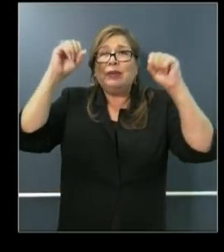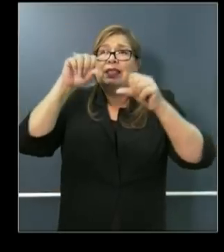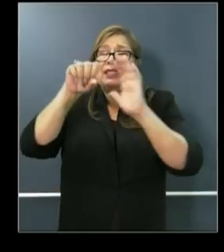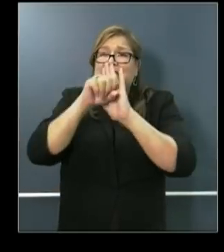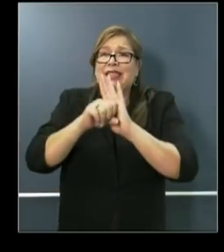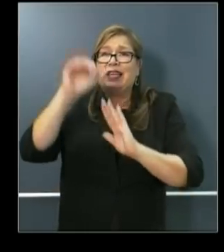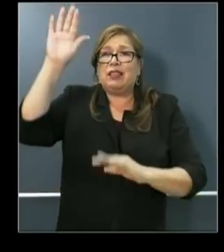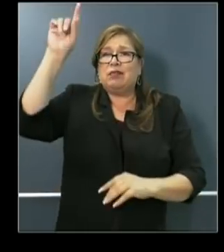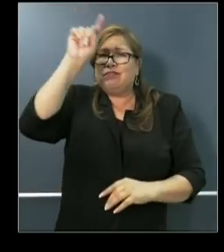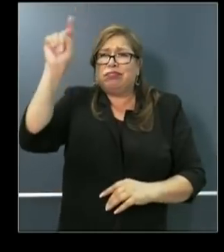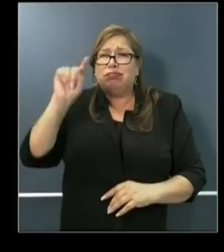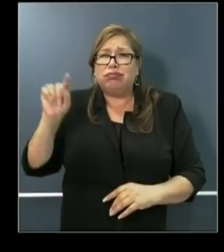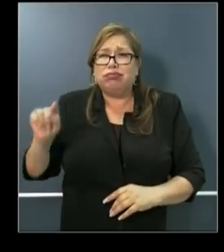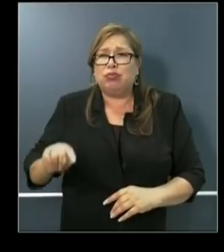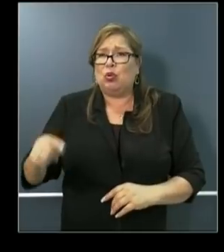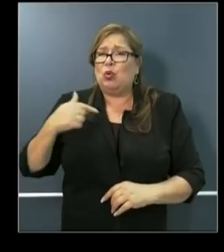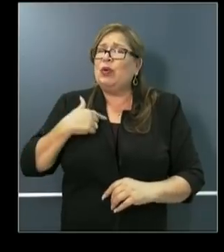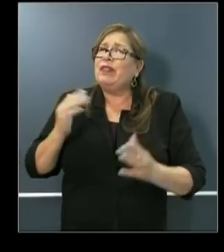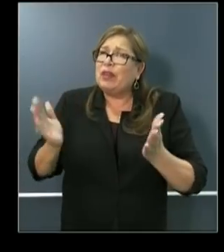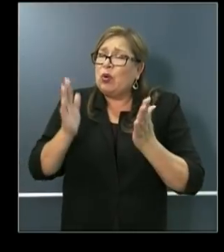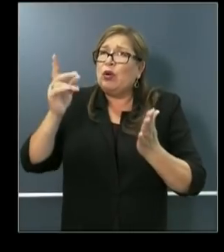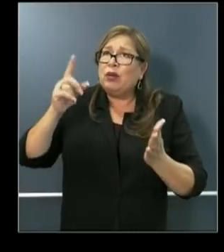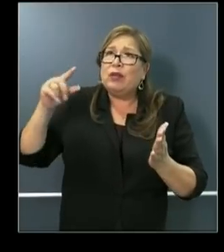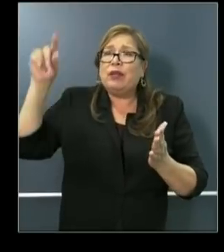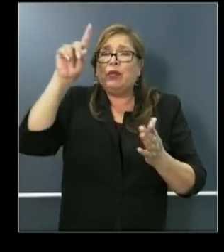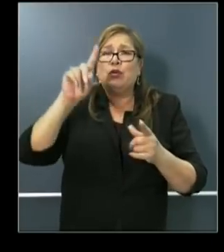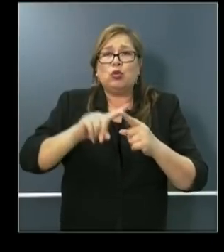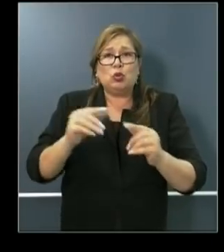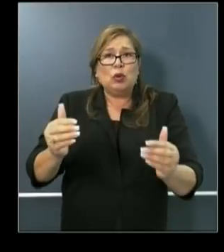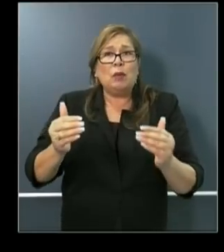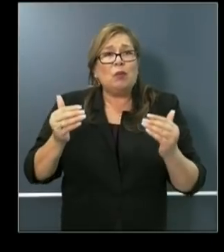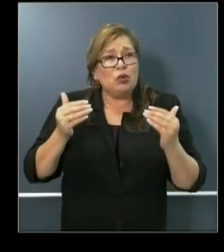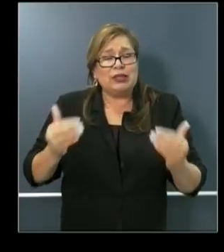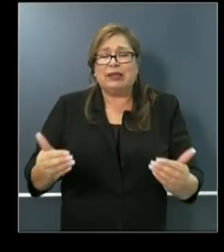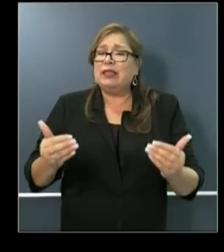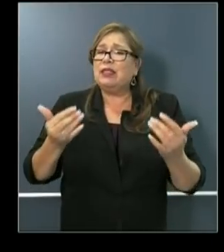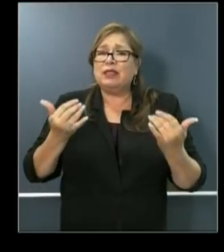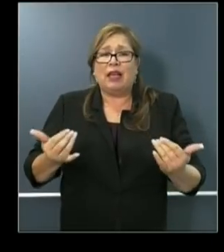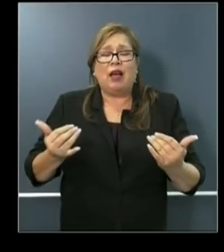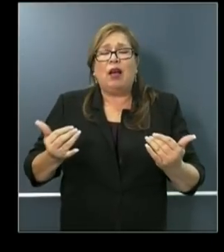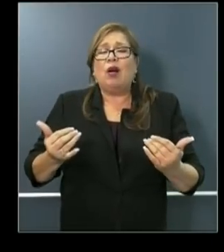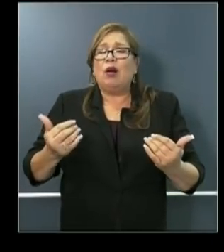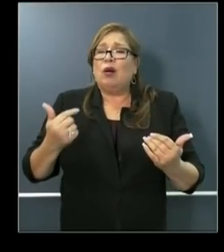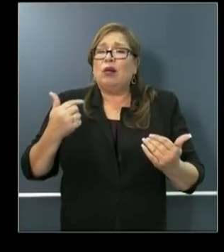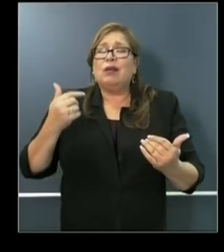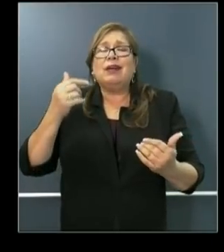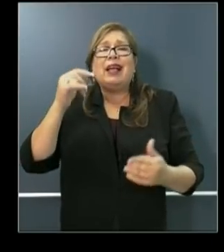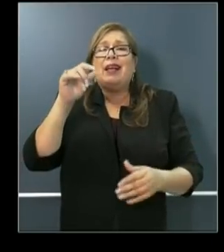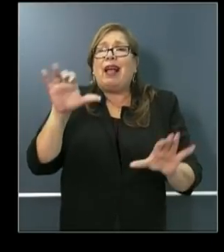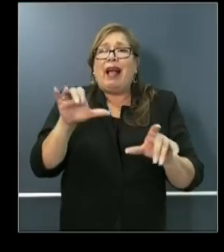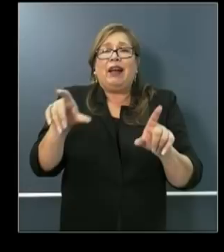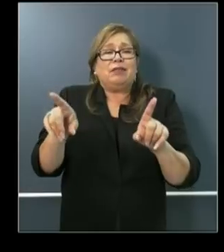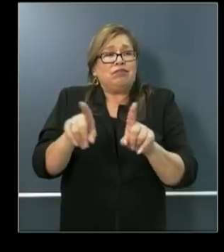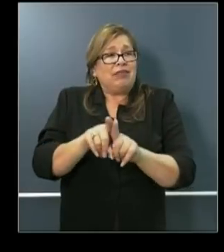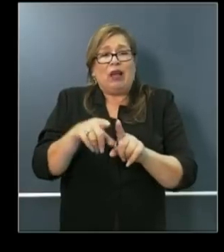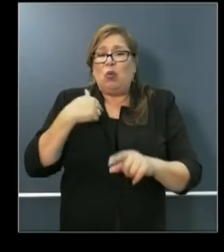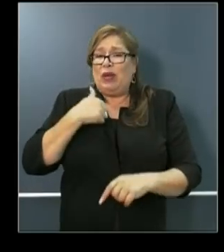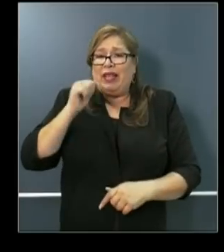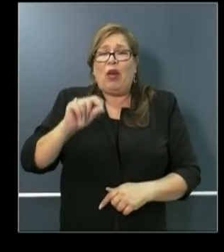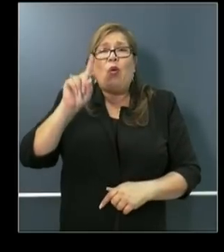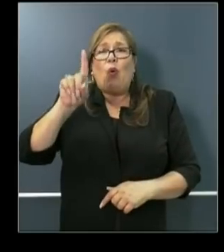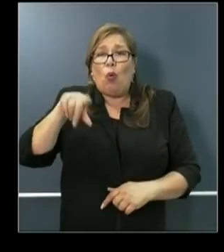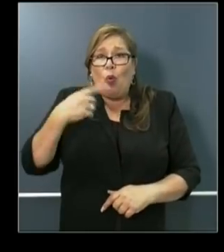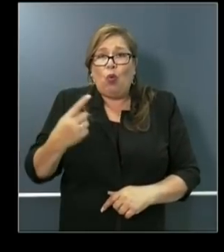superintendents and our schools to proceed as if we can only educate our kids to distance learning